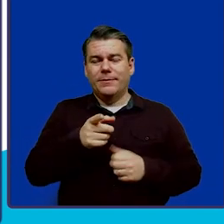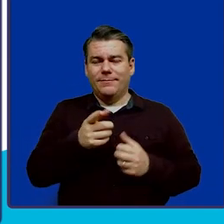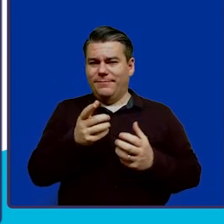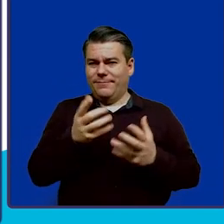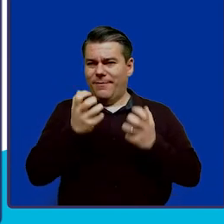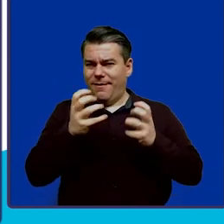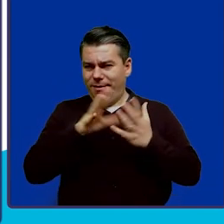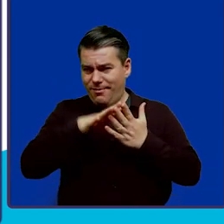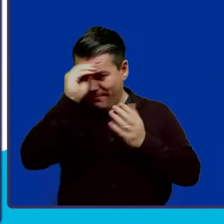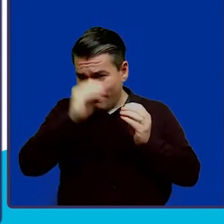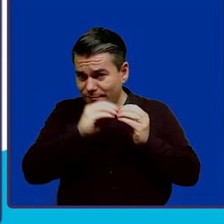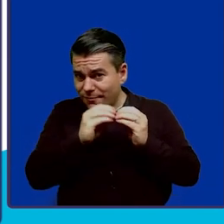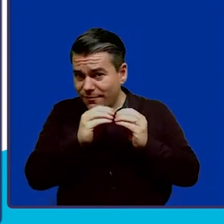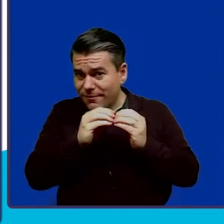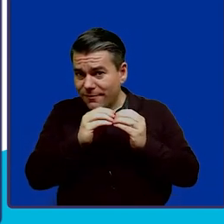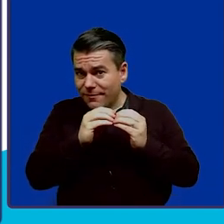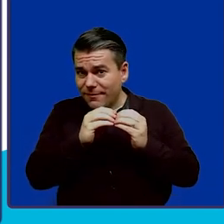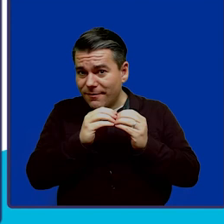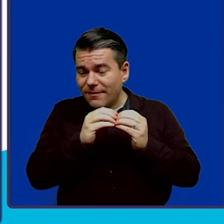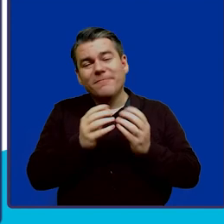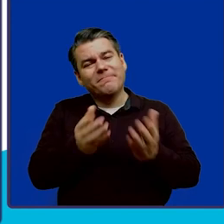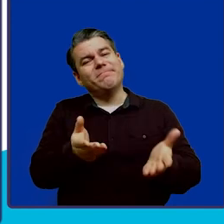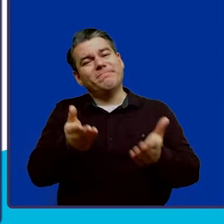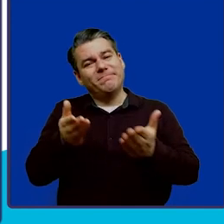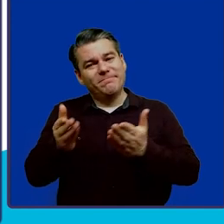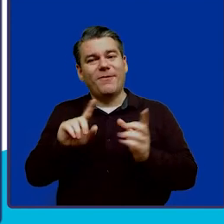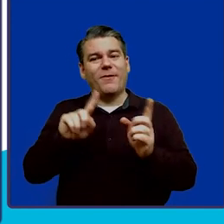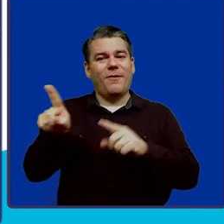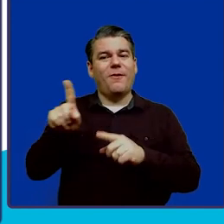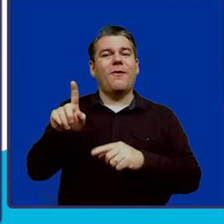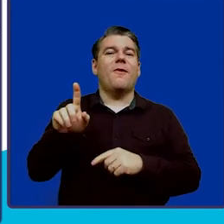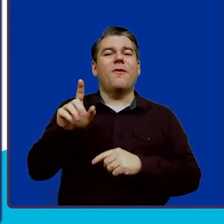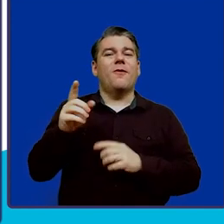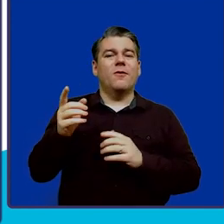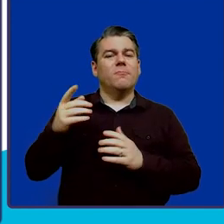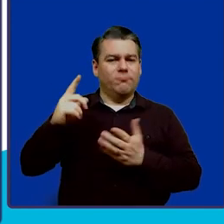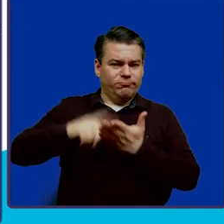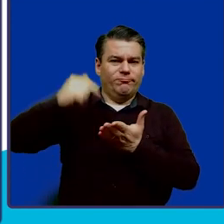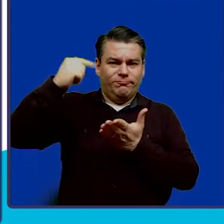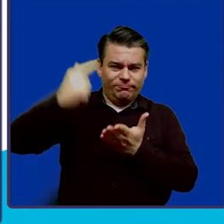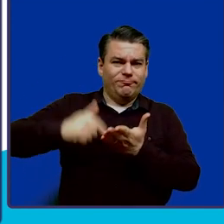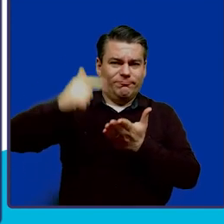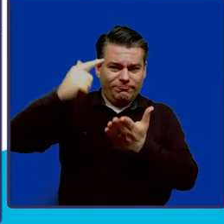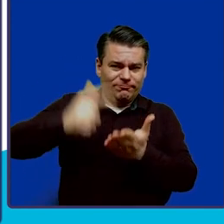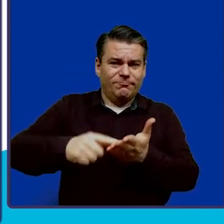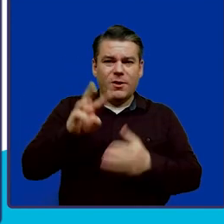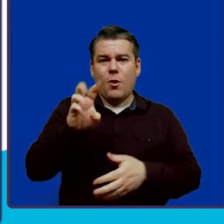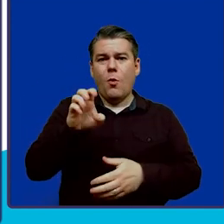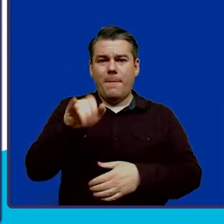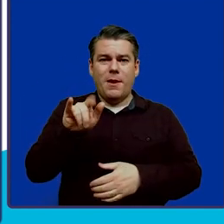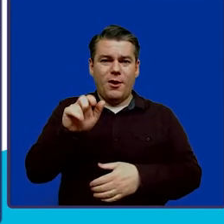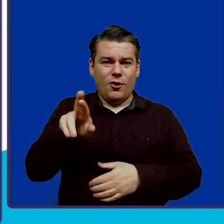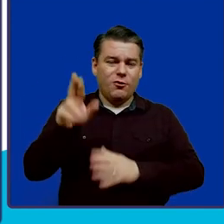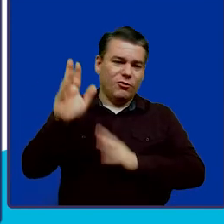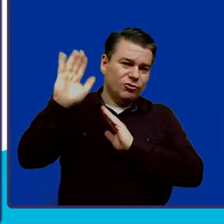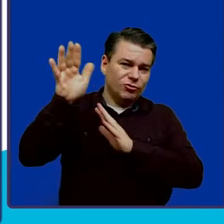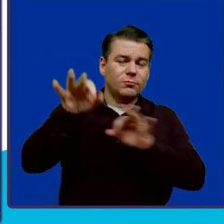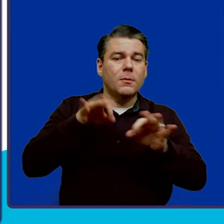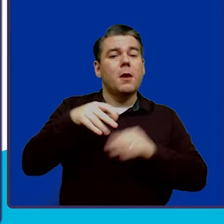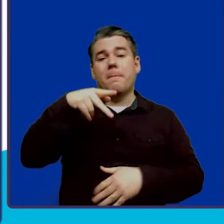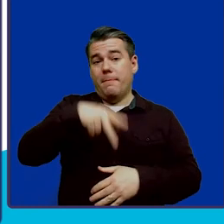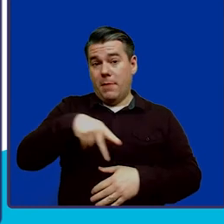like to learn more, I'd like to invite you to attend one of our recurring WB ABLE webinars. They are a PowerPoint